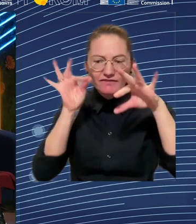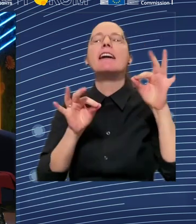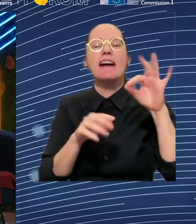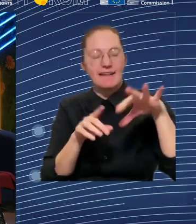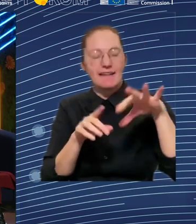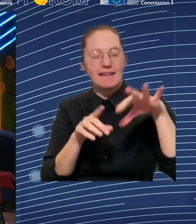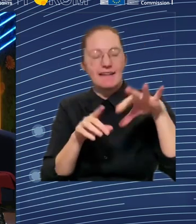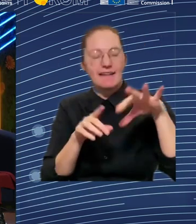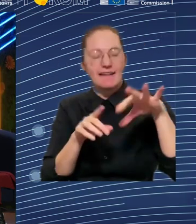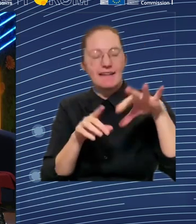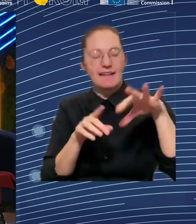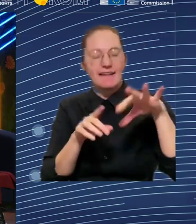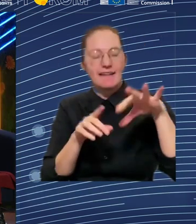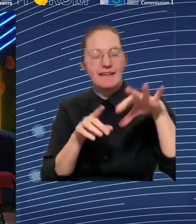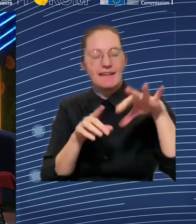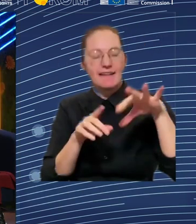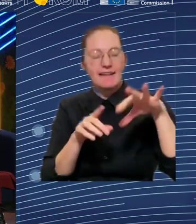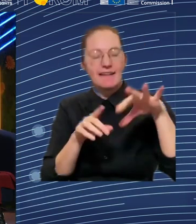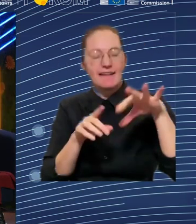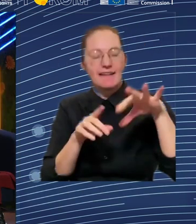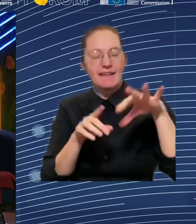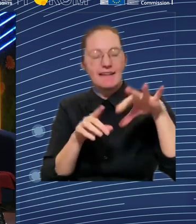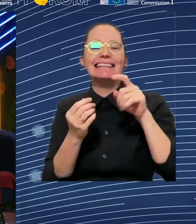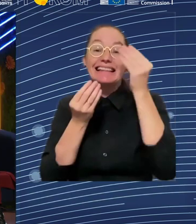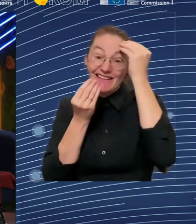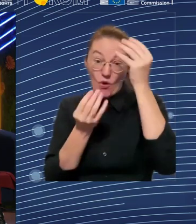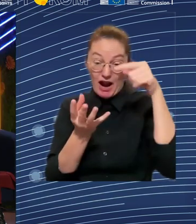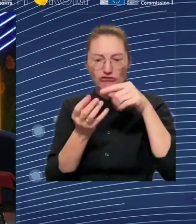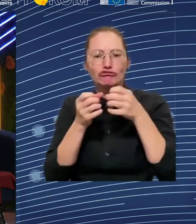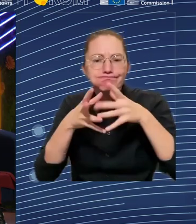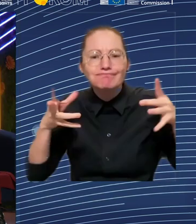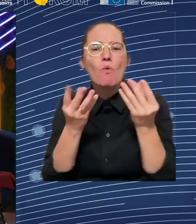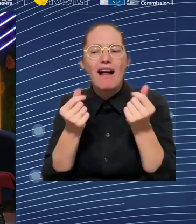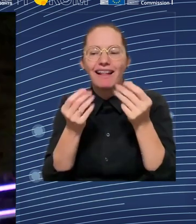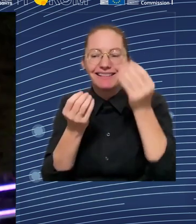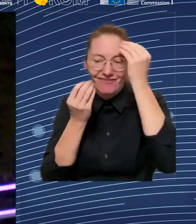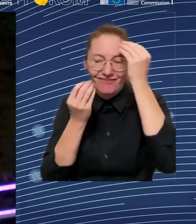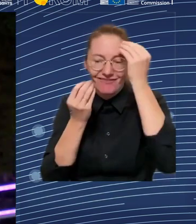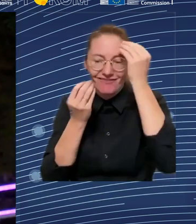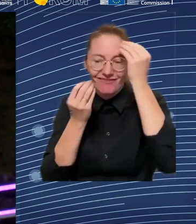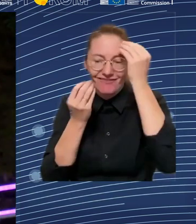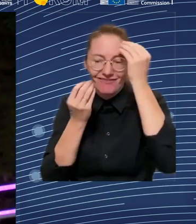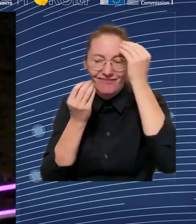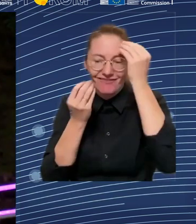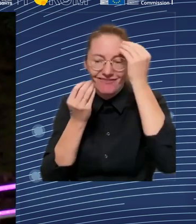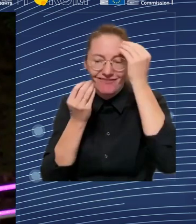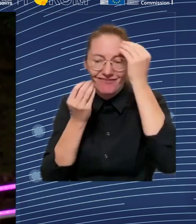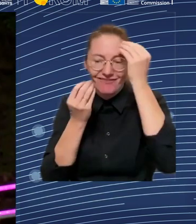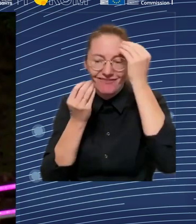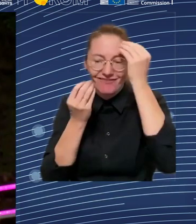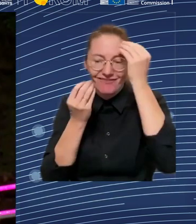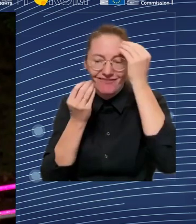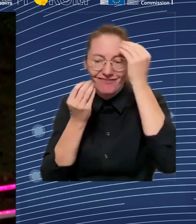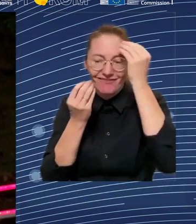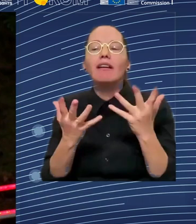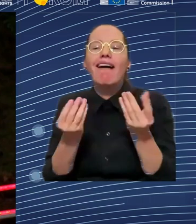is, there is a lot of information out there, but we need to do a better job in disseminating that information to the different stakeholders, so that